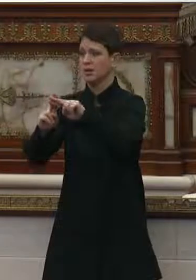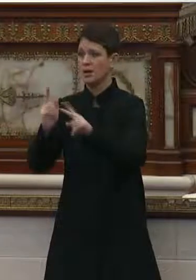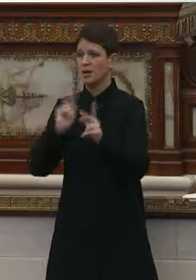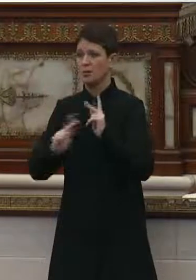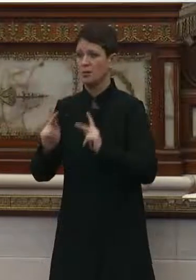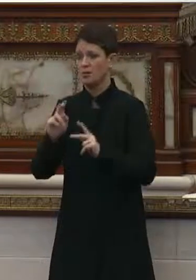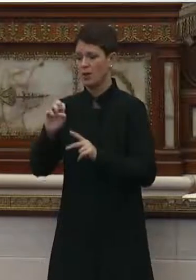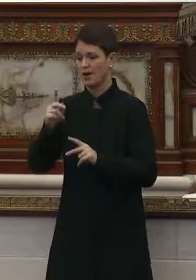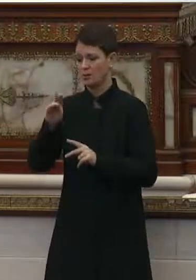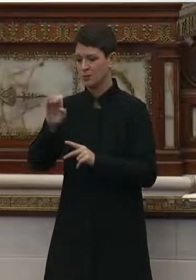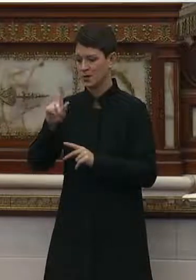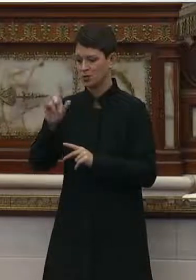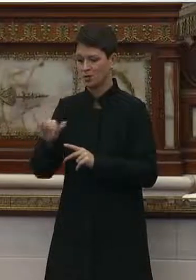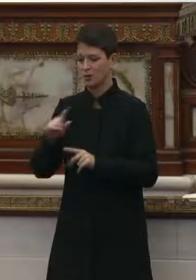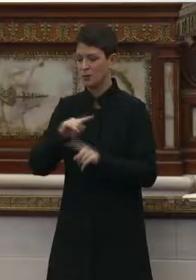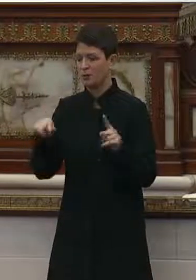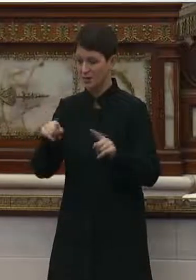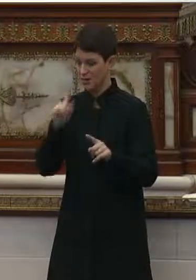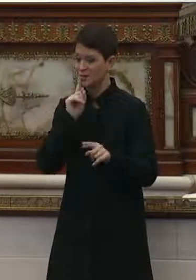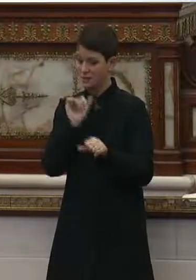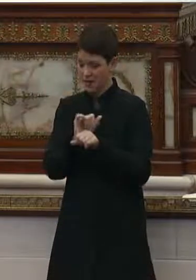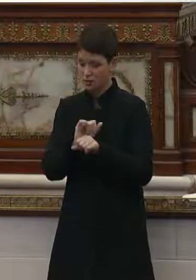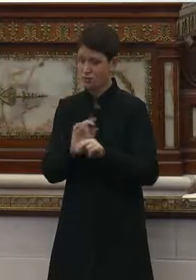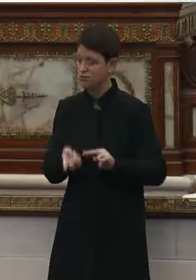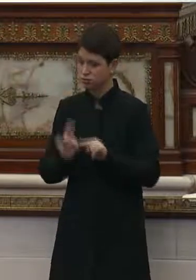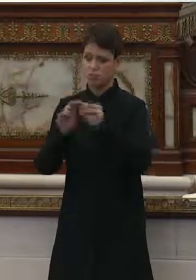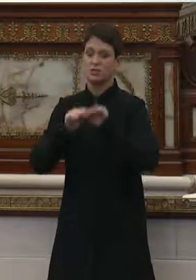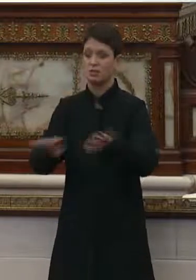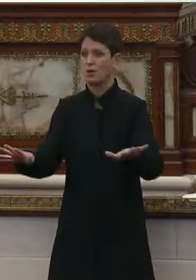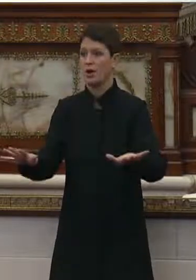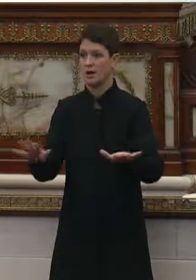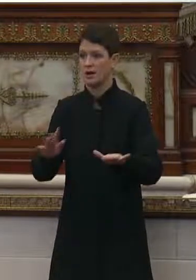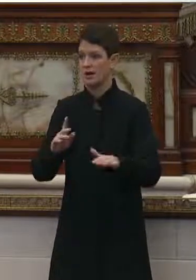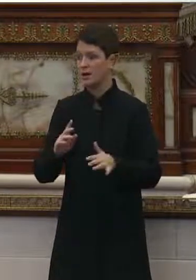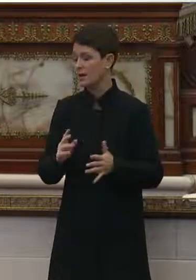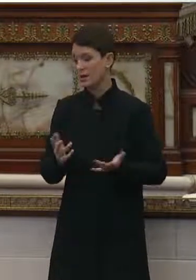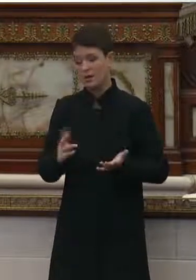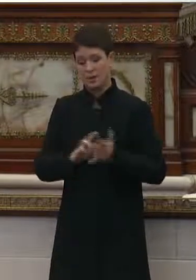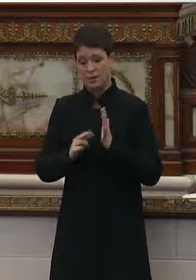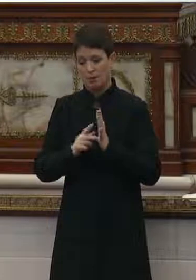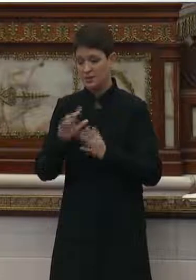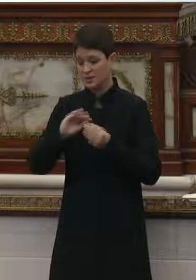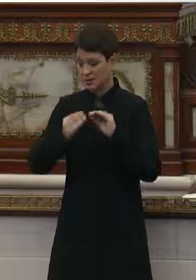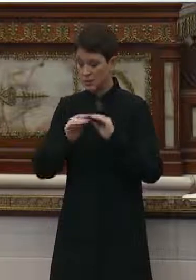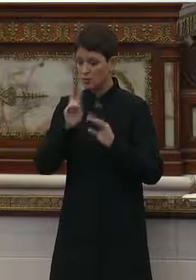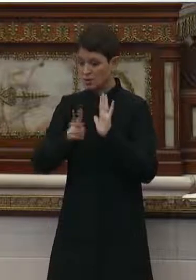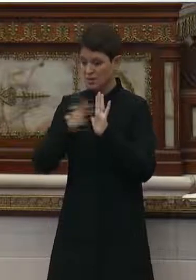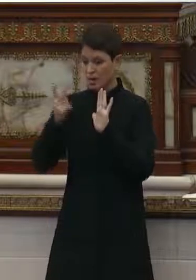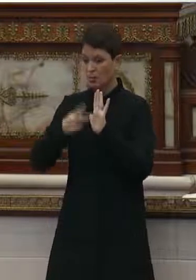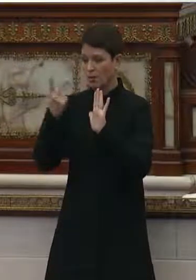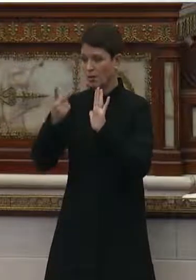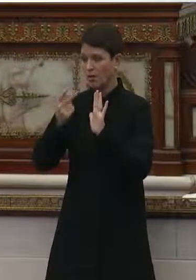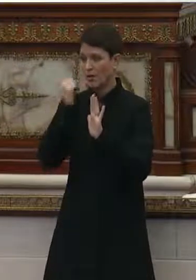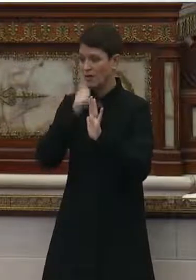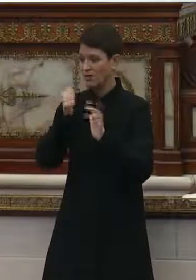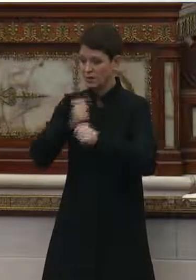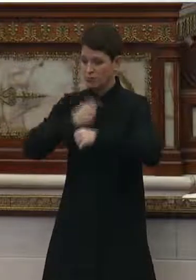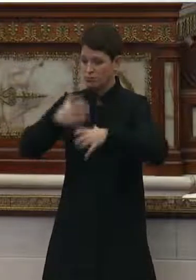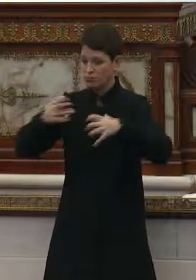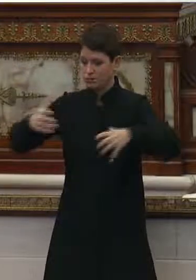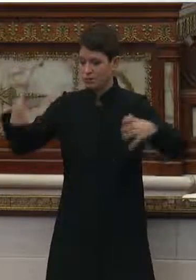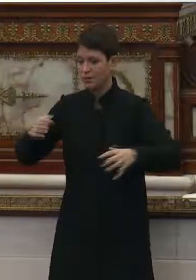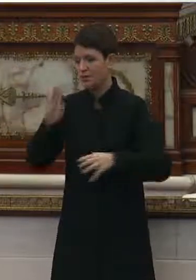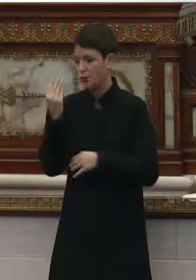often use that term incorrectly, but this is truly exponential spread that means that if it case rates double, daily case counts double over